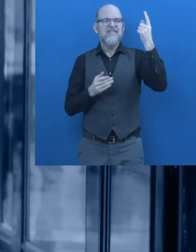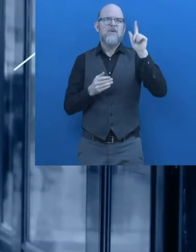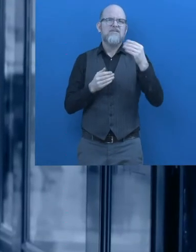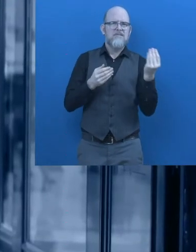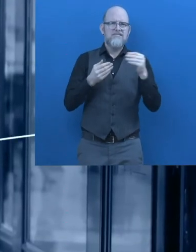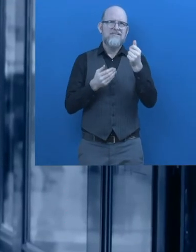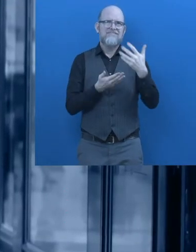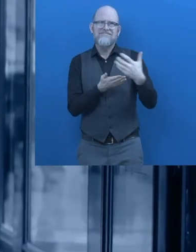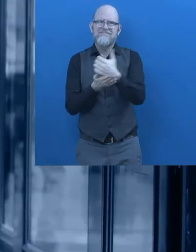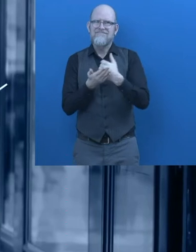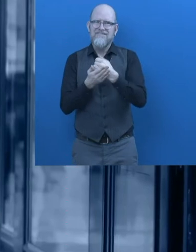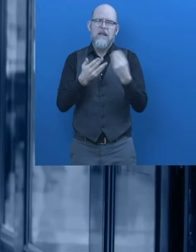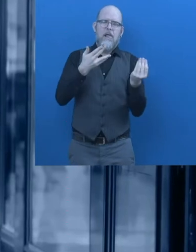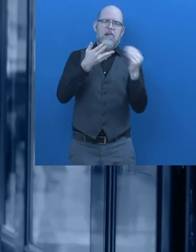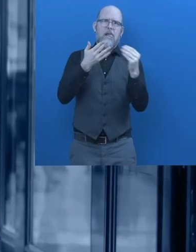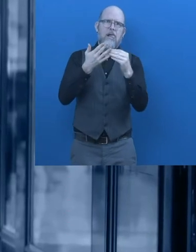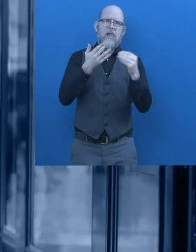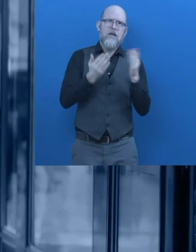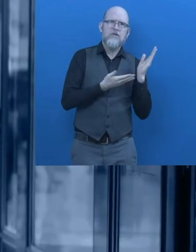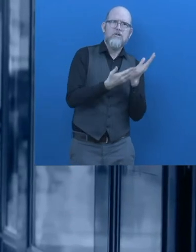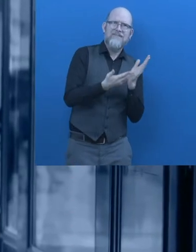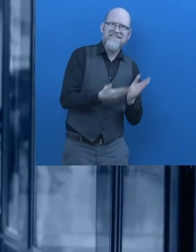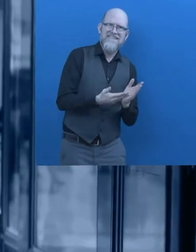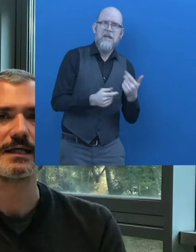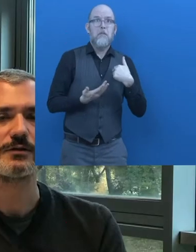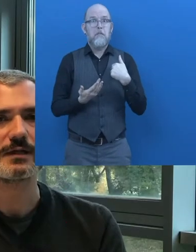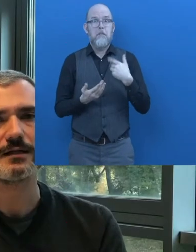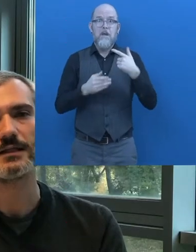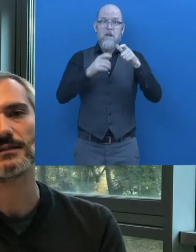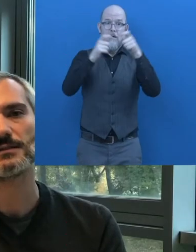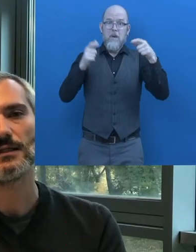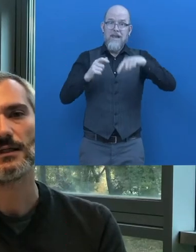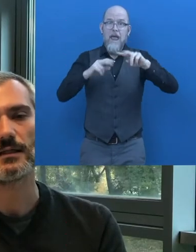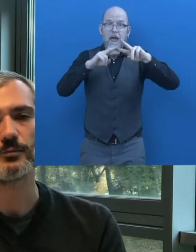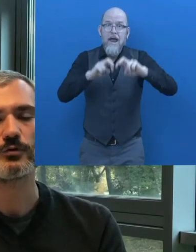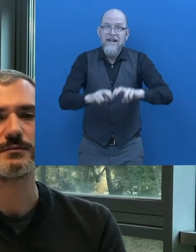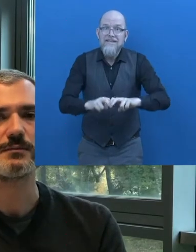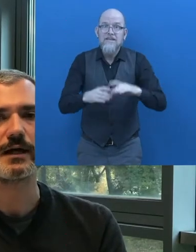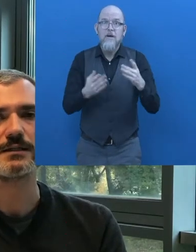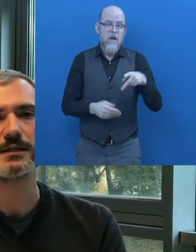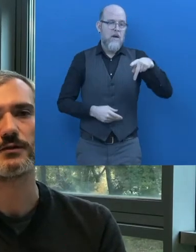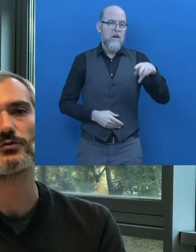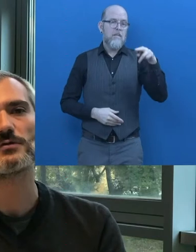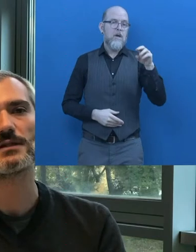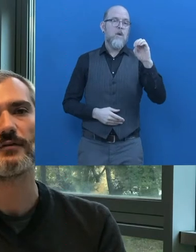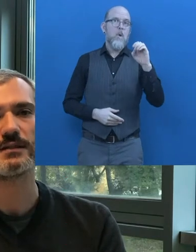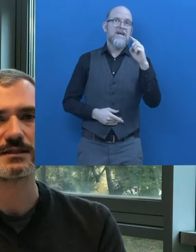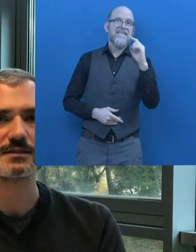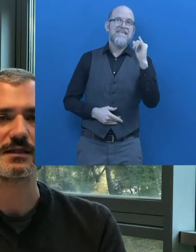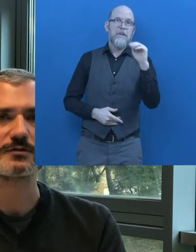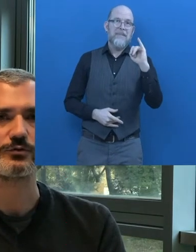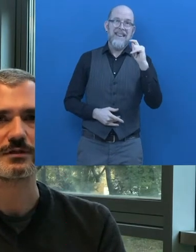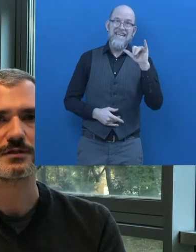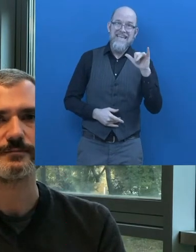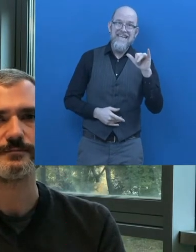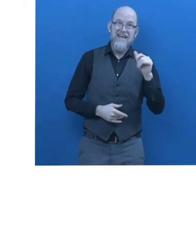sustainable, we use the same technology for other services like indoor analytics, proximity marketing and also staff and asset